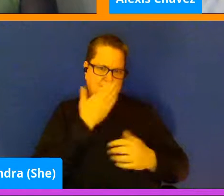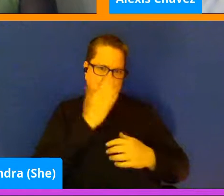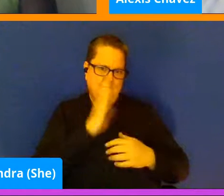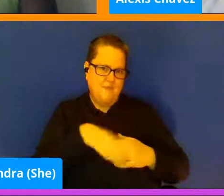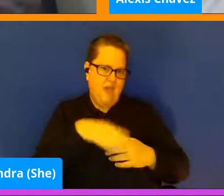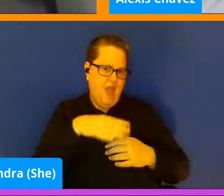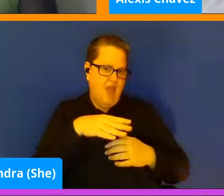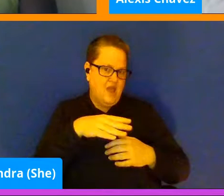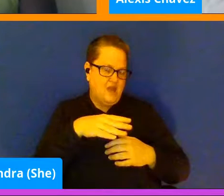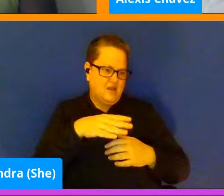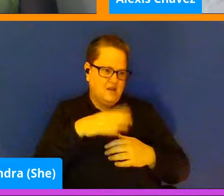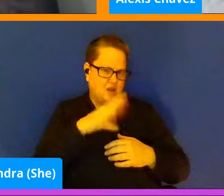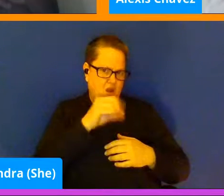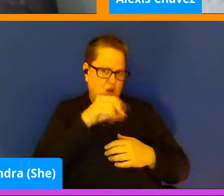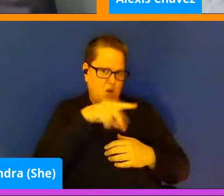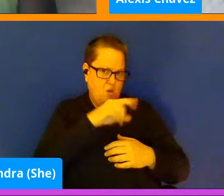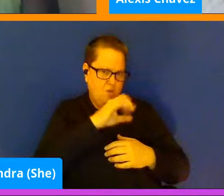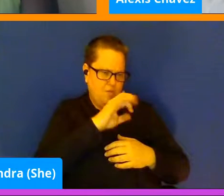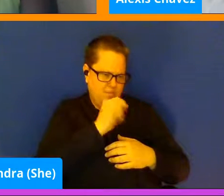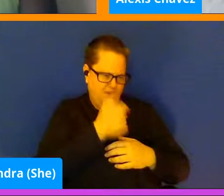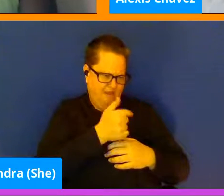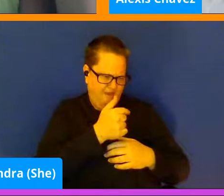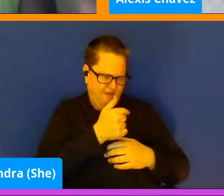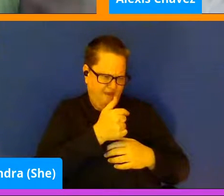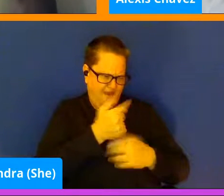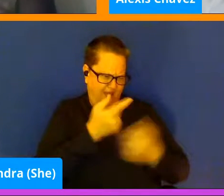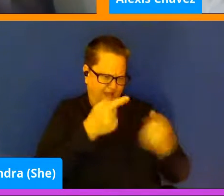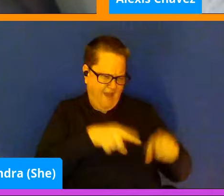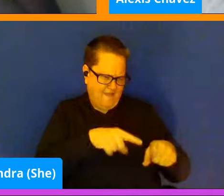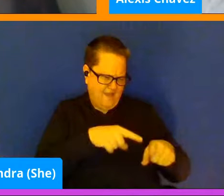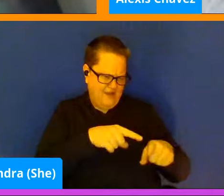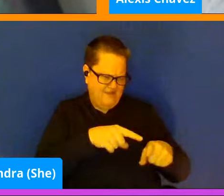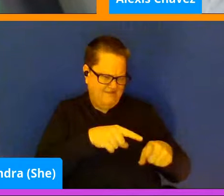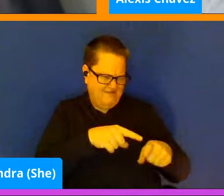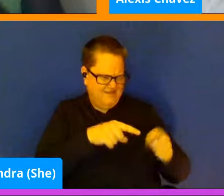what would that look like? And is it really that bad?